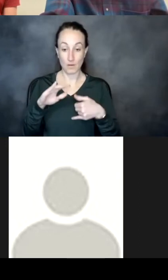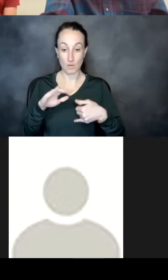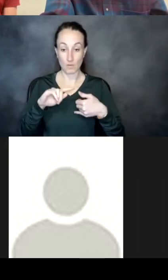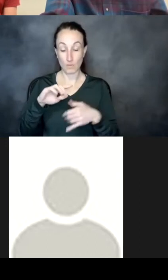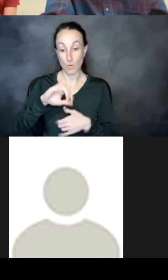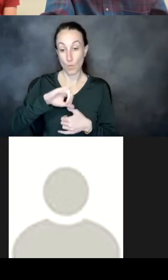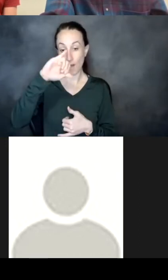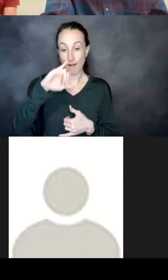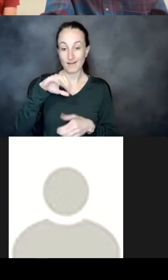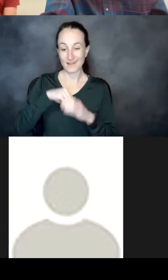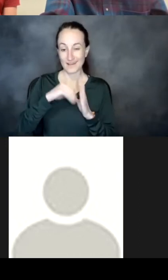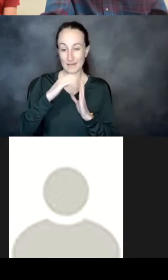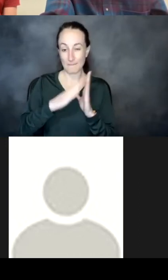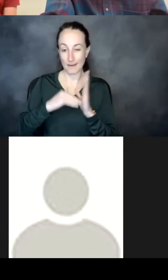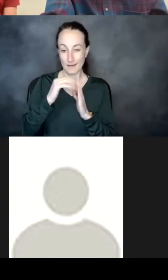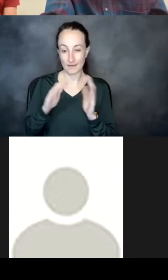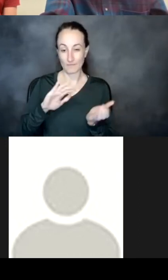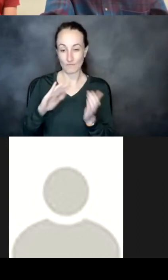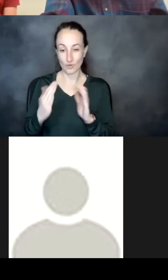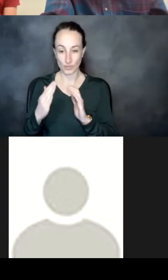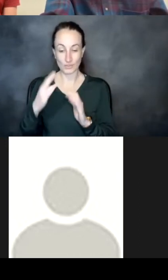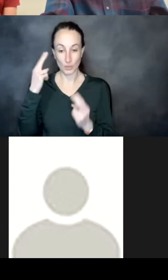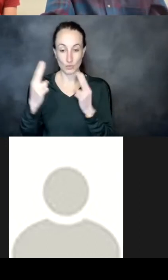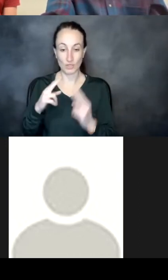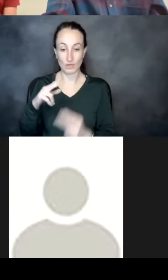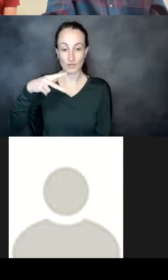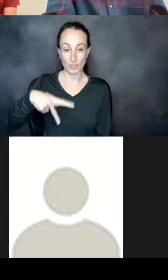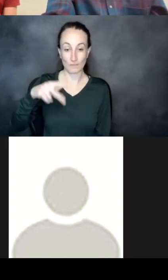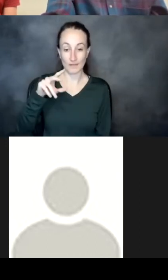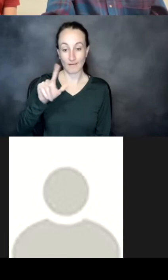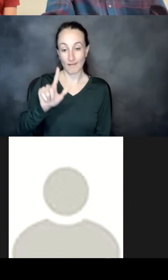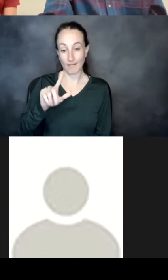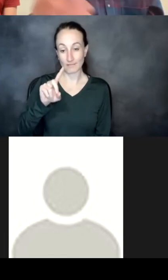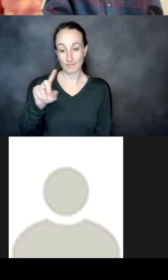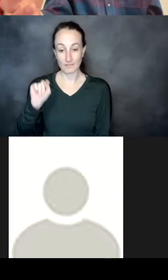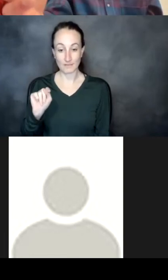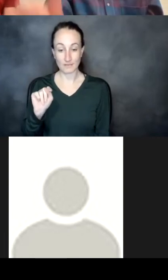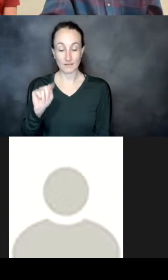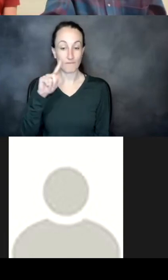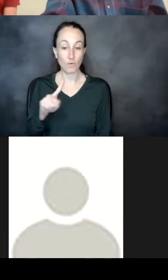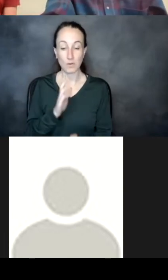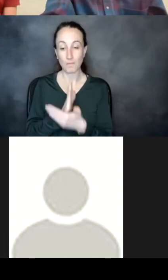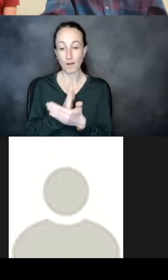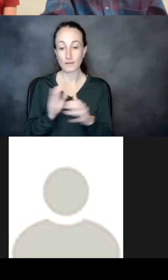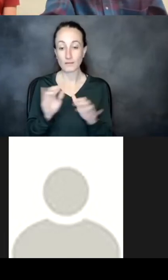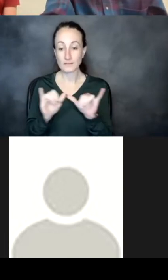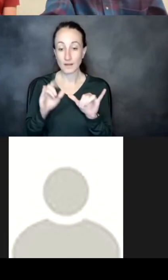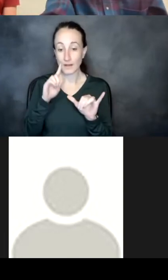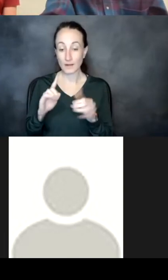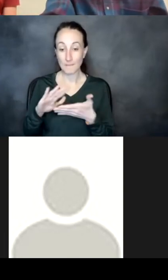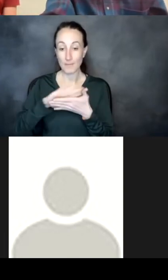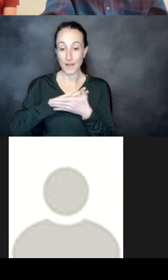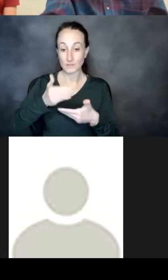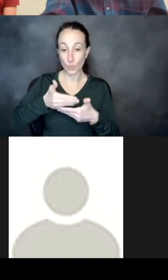painting plddt versus hallucination plddt and you can see generally for modest sized masked windows